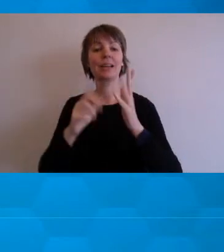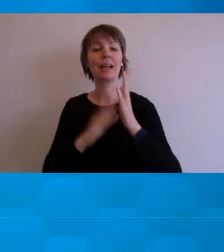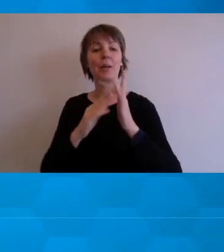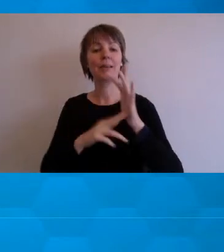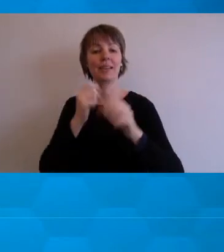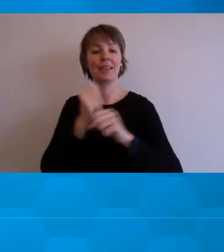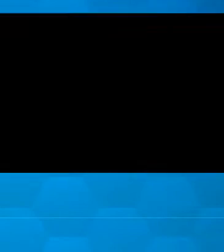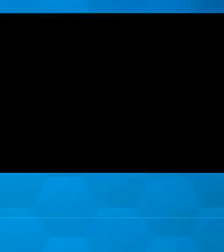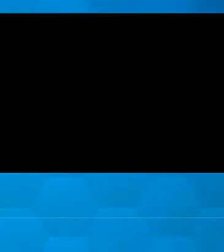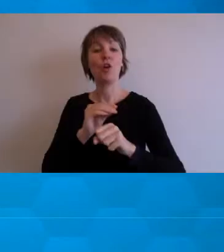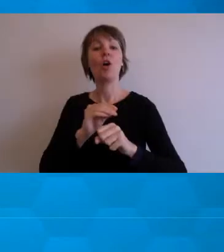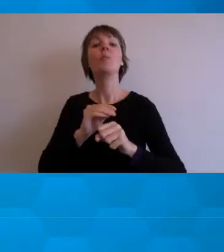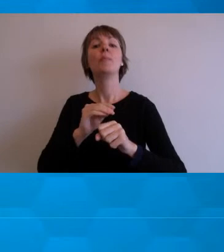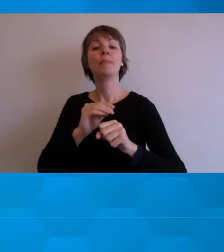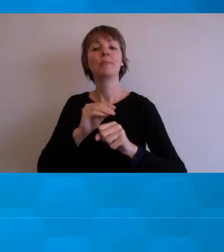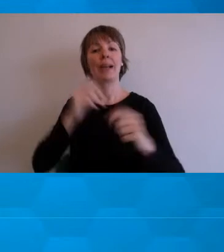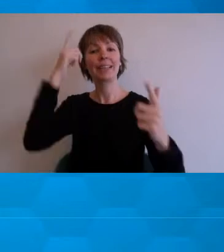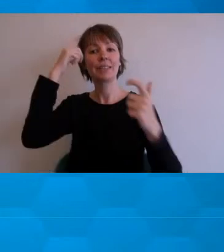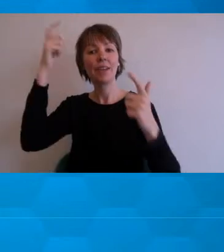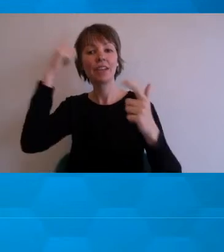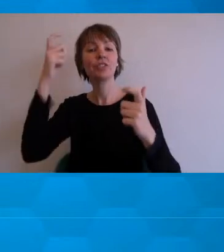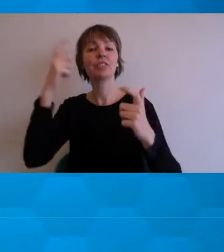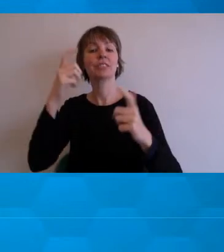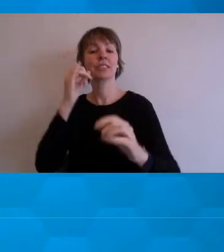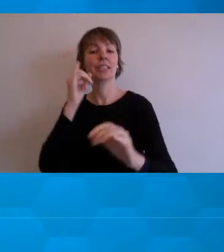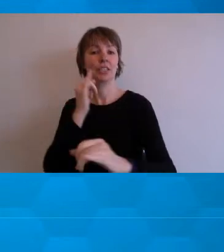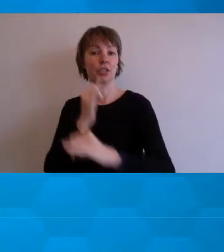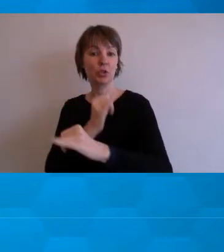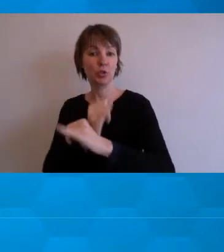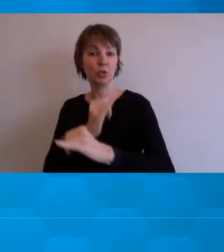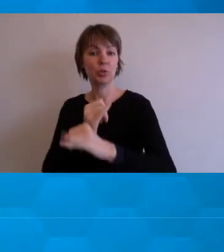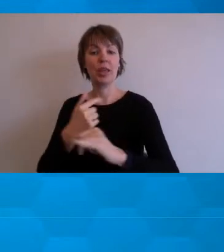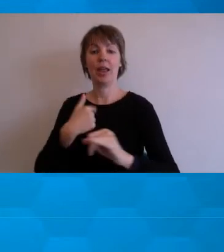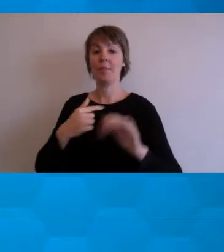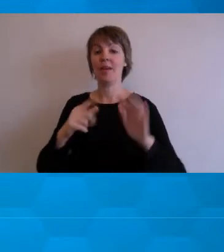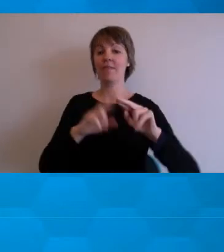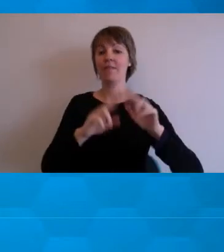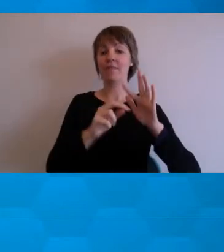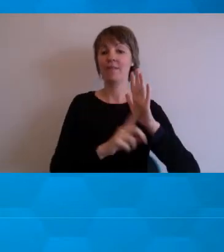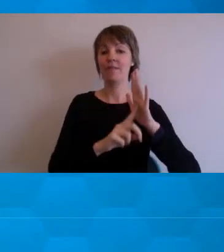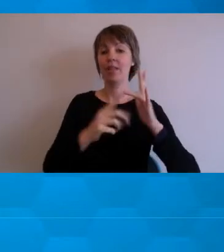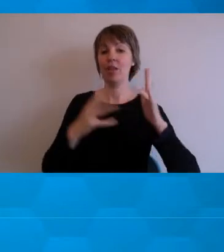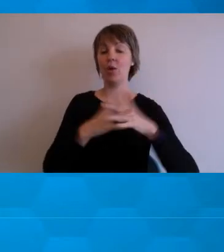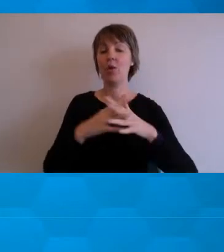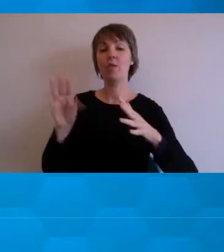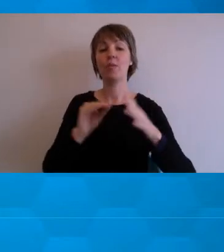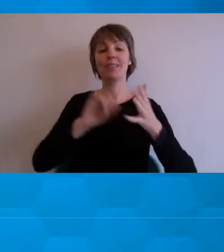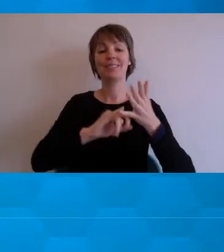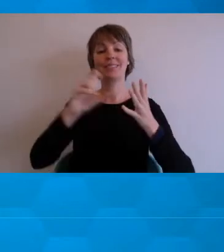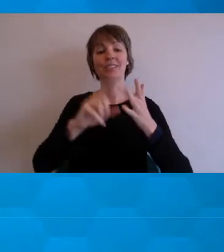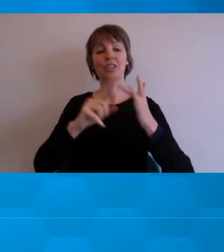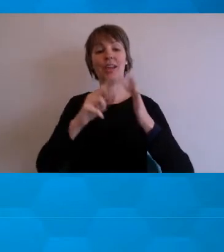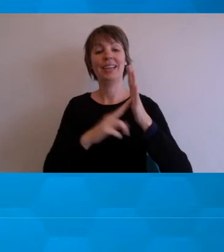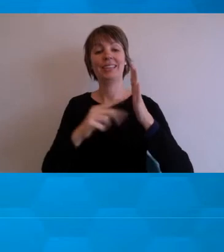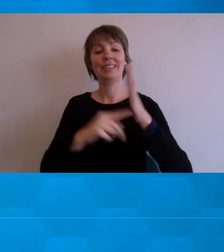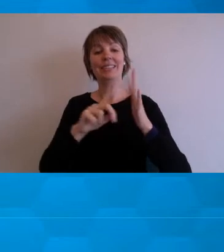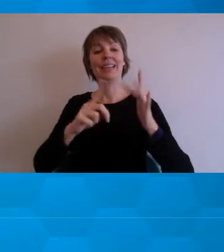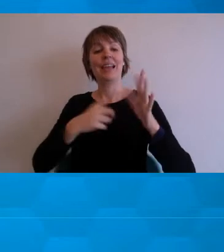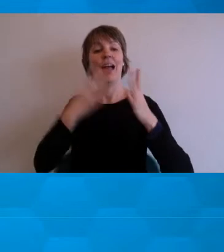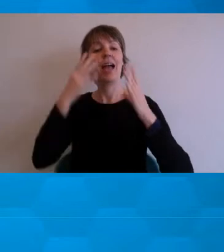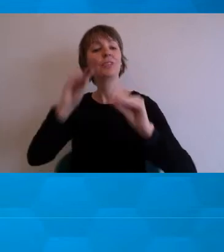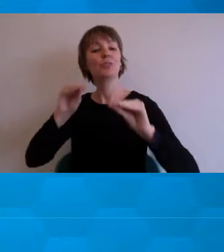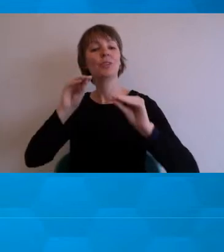and I am also a Fellow of the Scientia Education Academy. We'd like to get started today